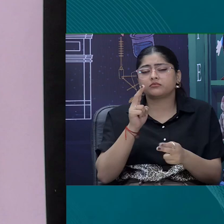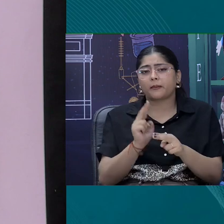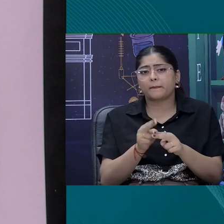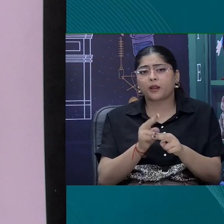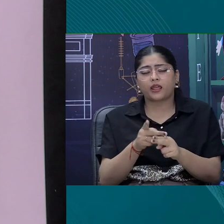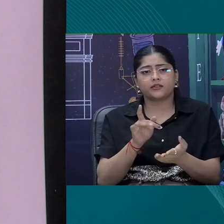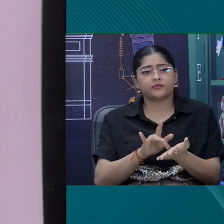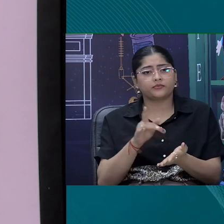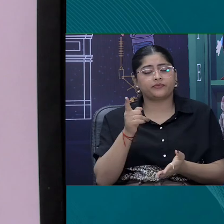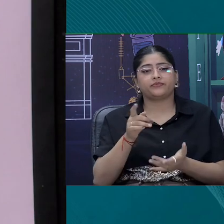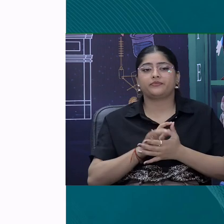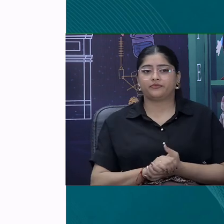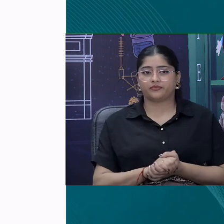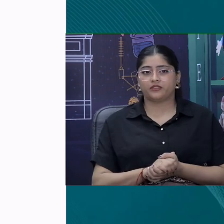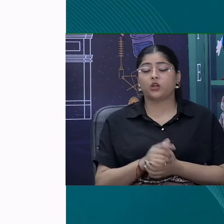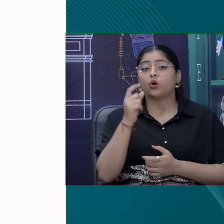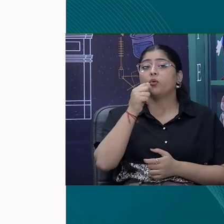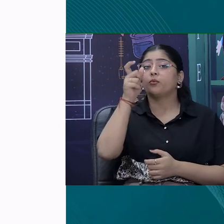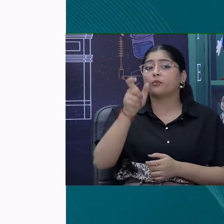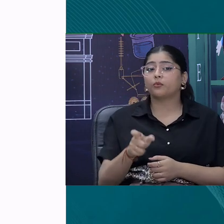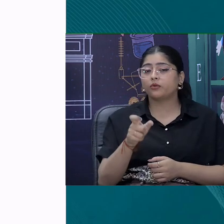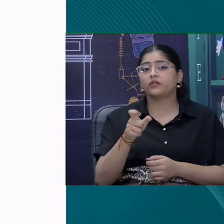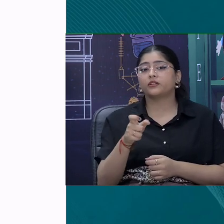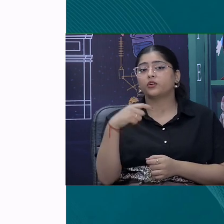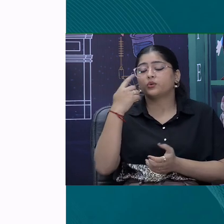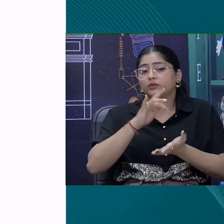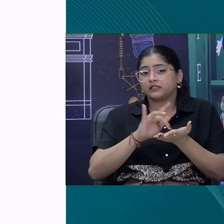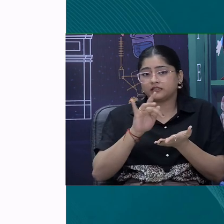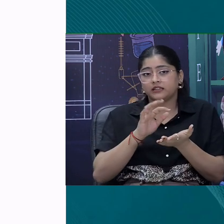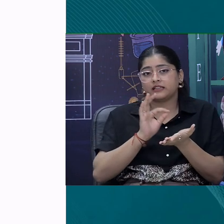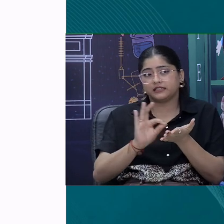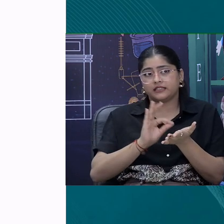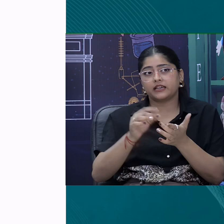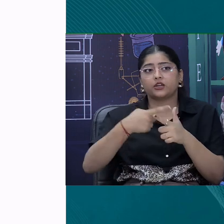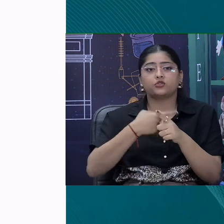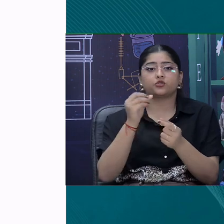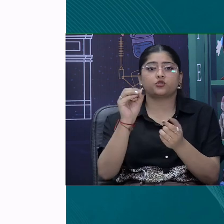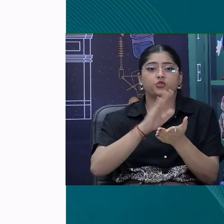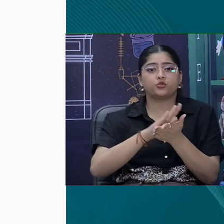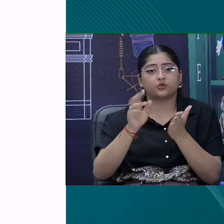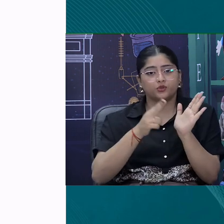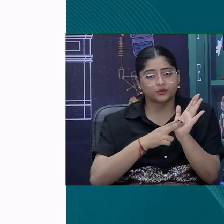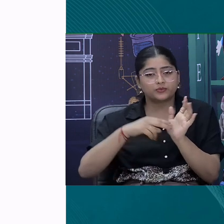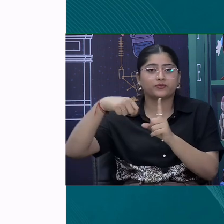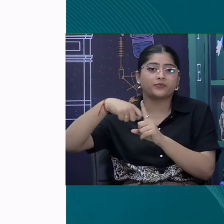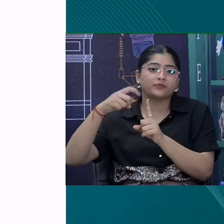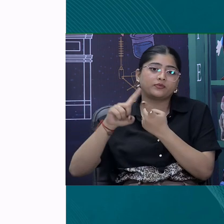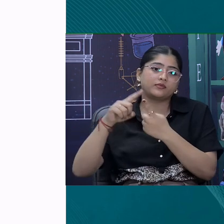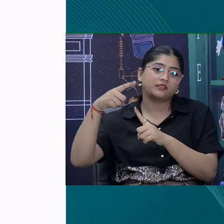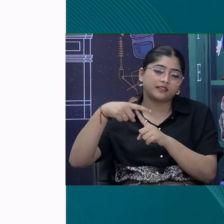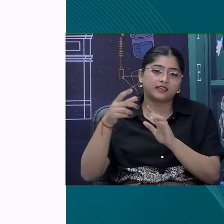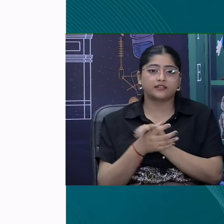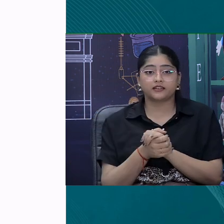Hmm. This poem is by John Keat. Okay. Ma'am, it is a beautiful poem indeed. And I am quite